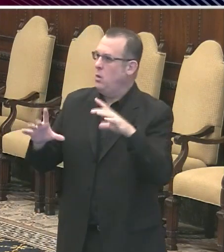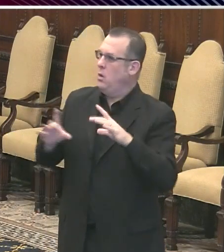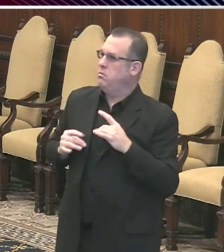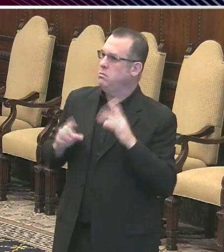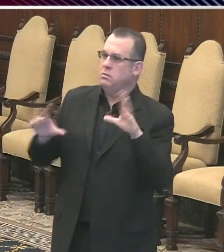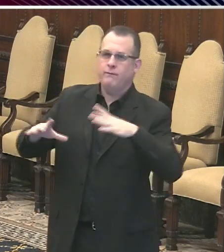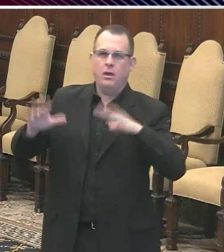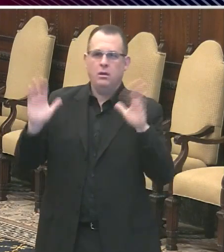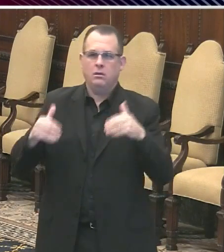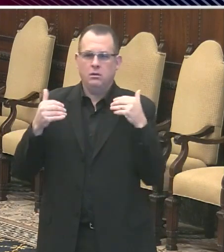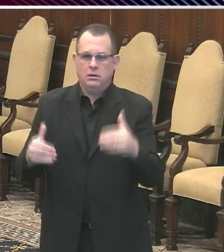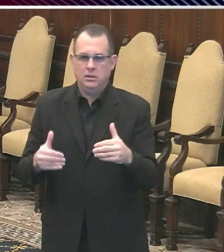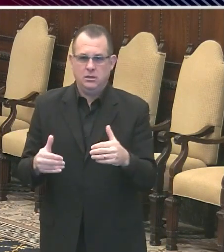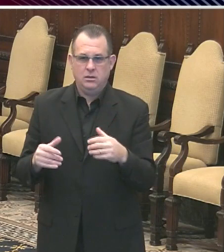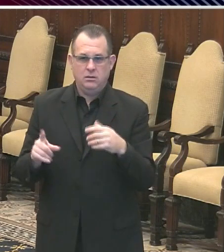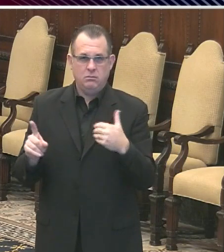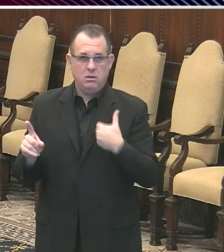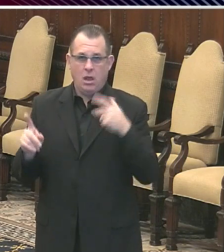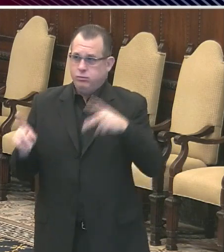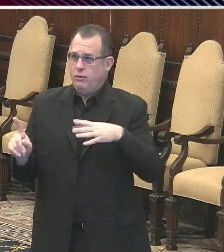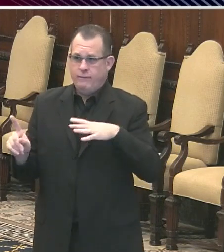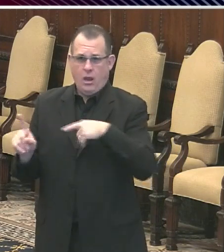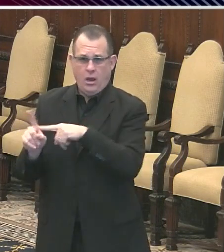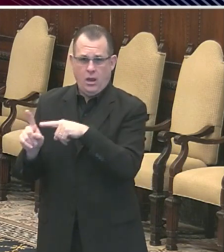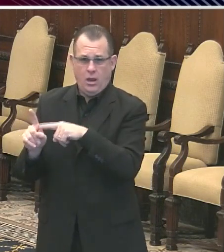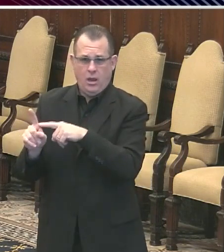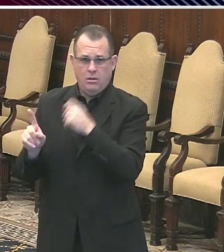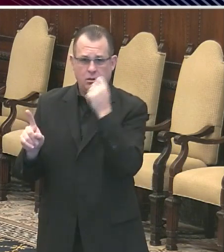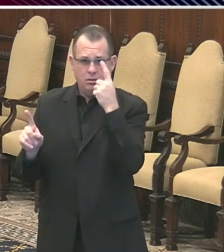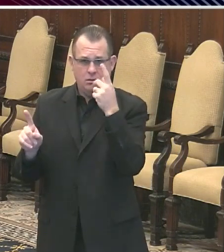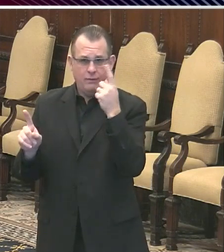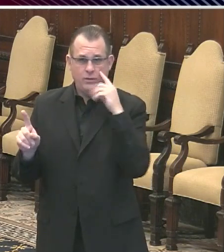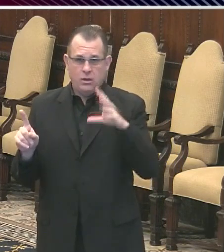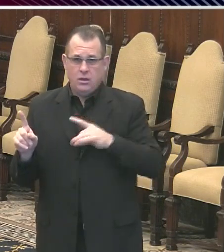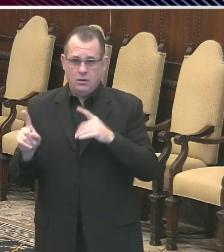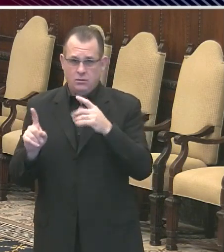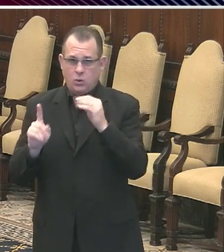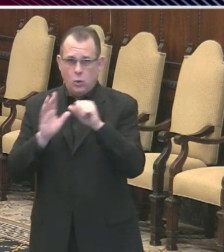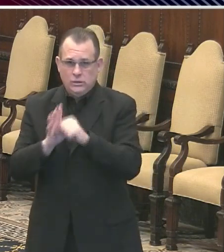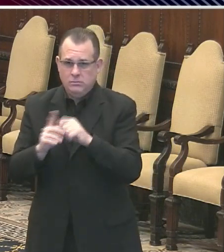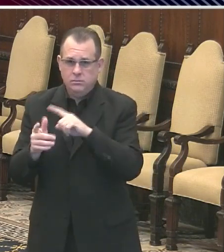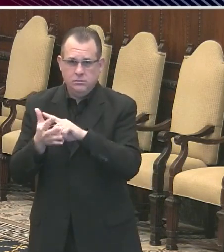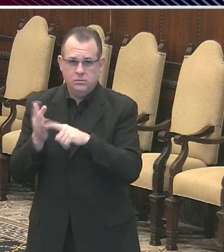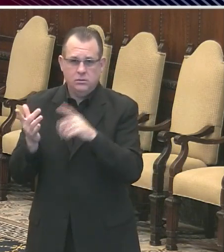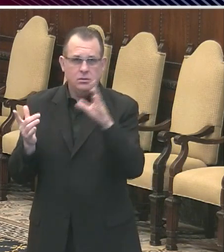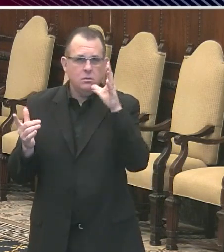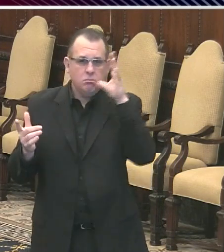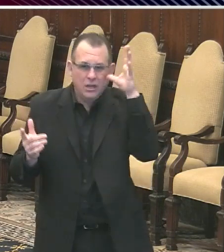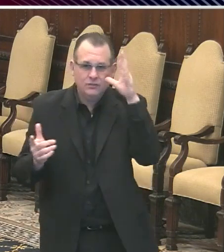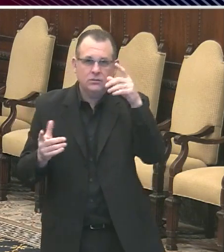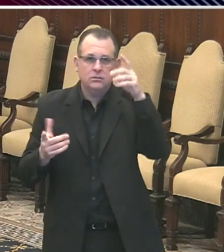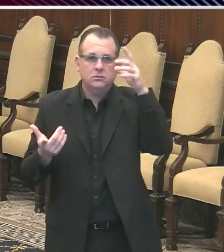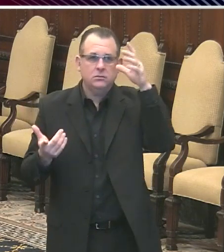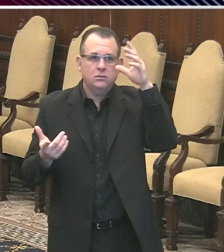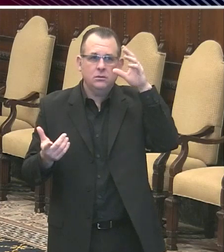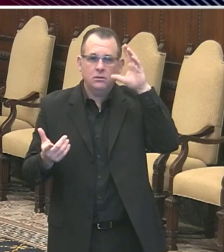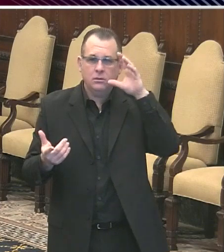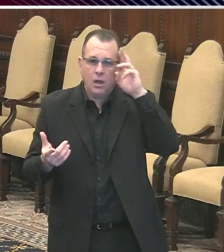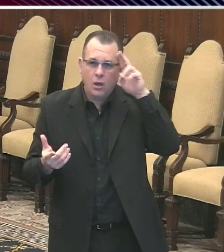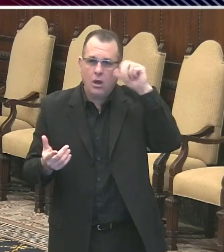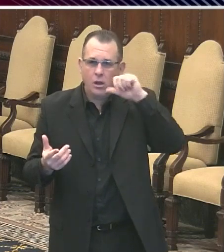and grandparents and aunts and uncles are not invincible, especially if they're over a certain age. Me being 61, I'm in the age group, so